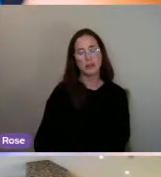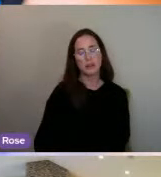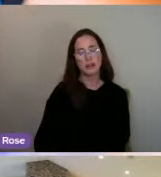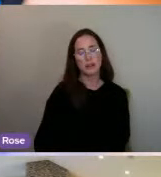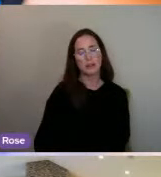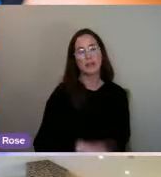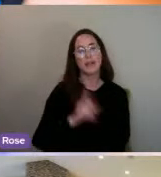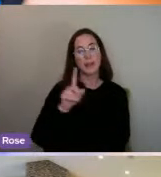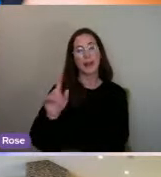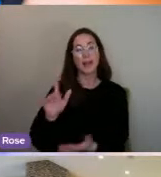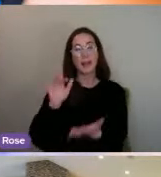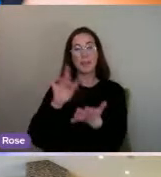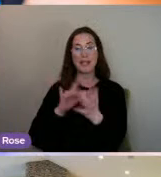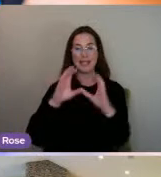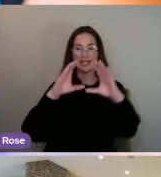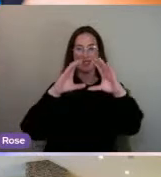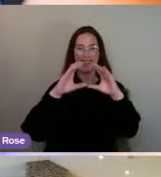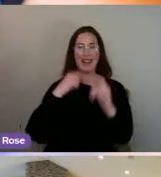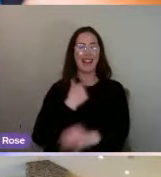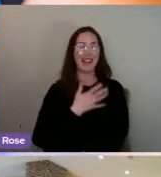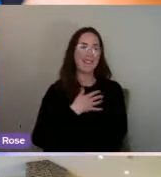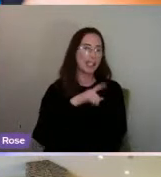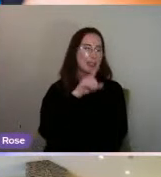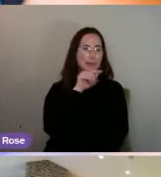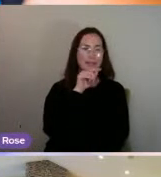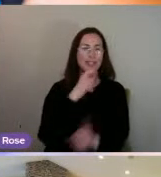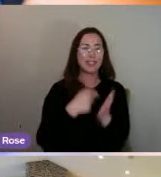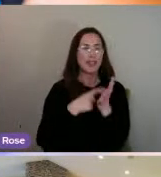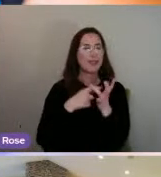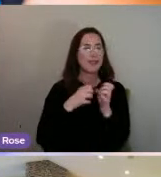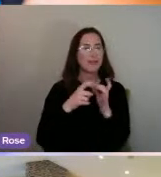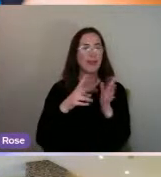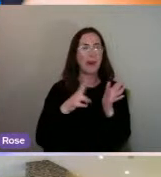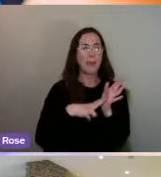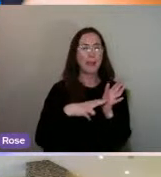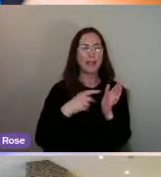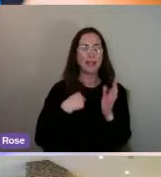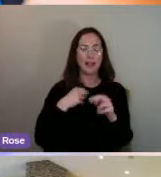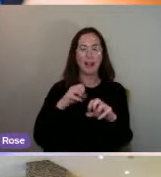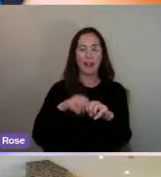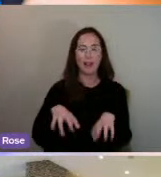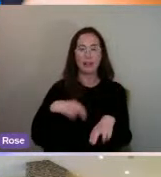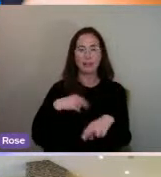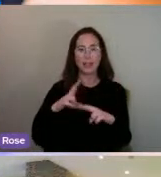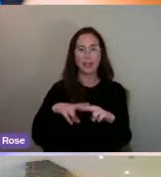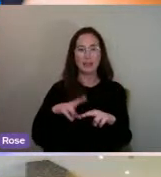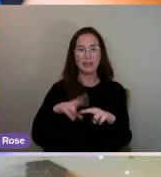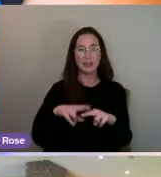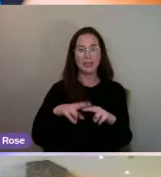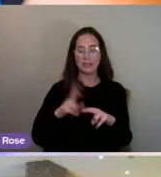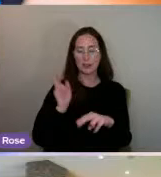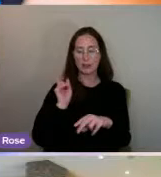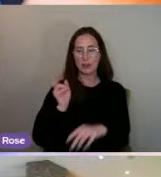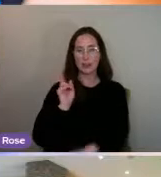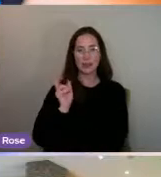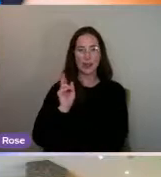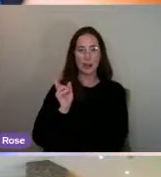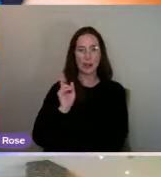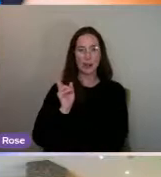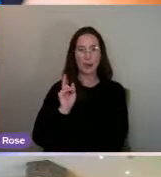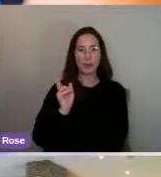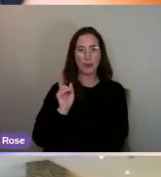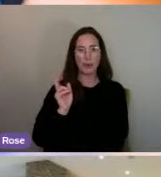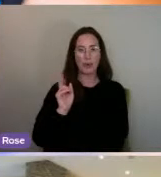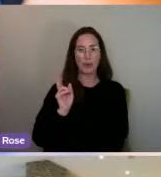middle, I like my Robins. I lost my dad, sadly, a couple of years ago. And